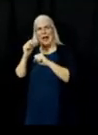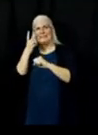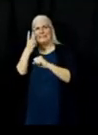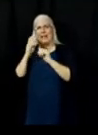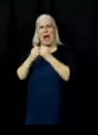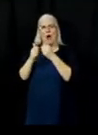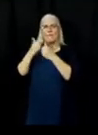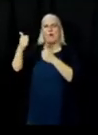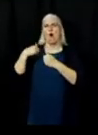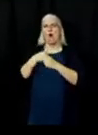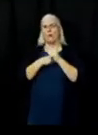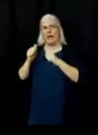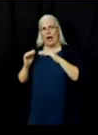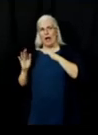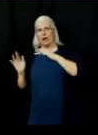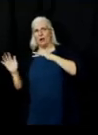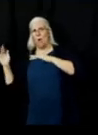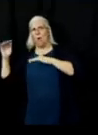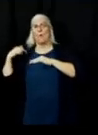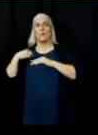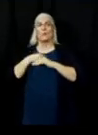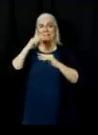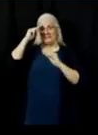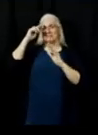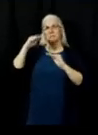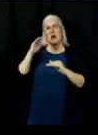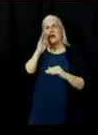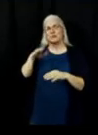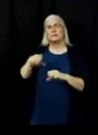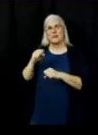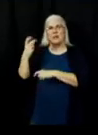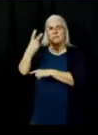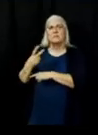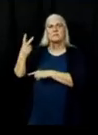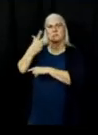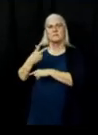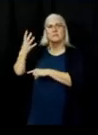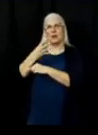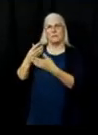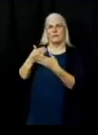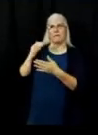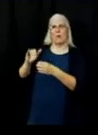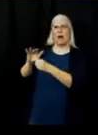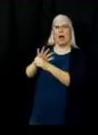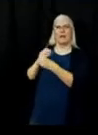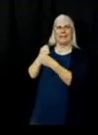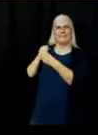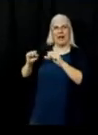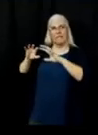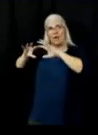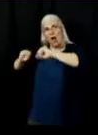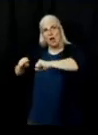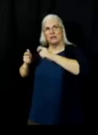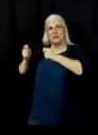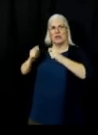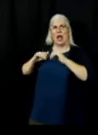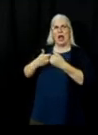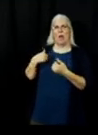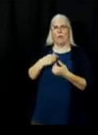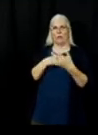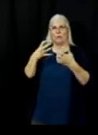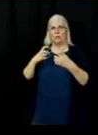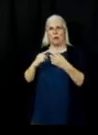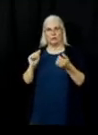We anticipate this to be a multi-day operation to do it safely and controlled with how we want to engage the fire. Okay,